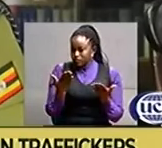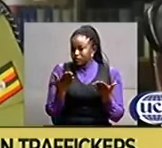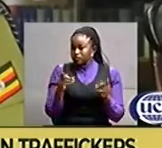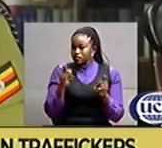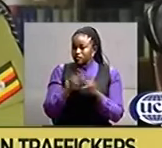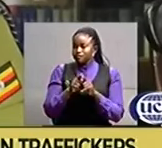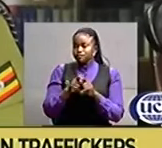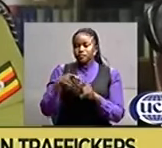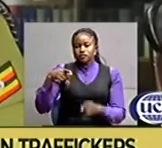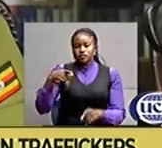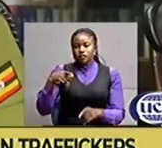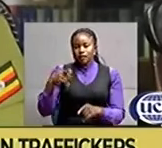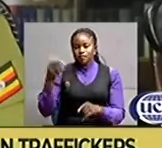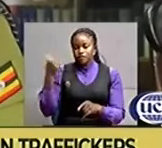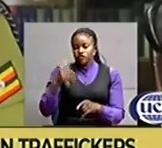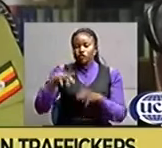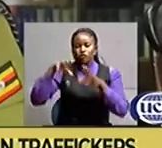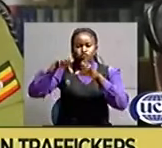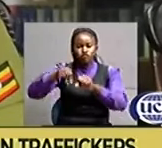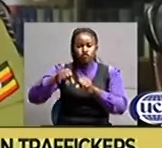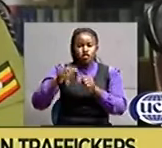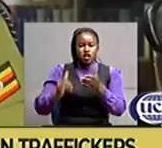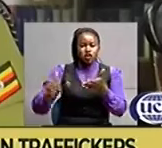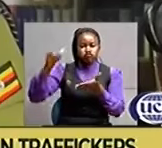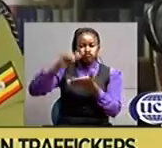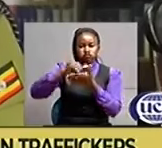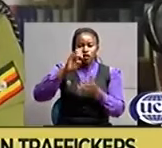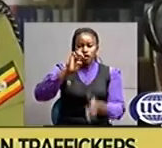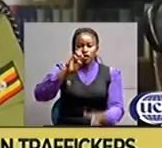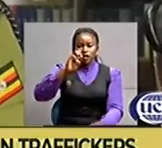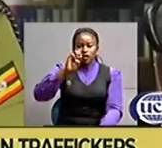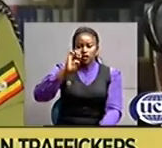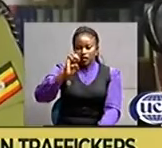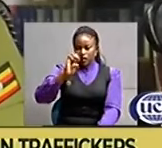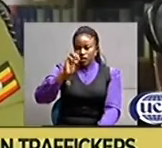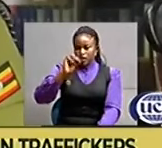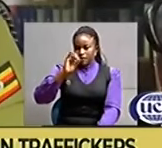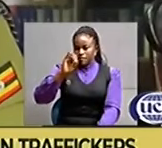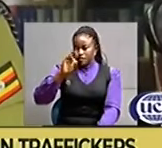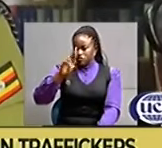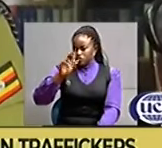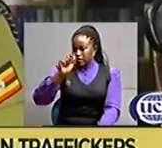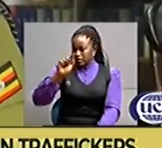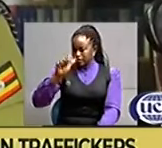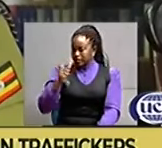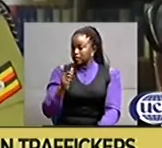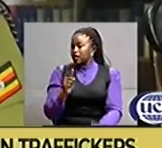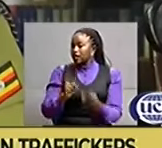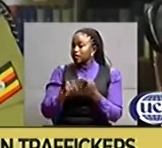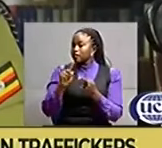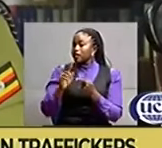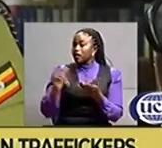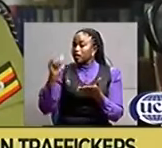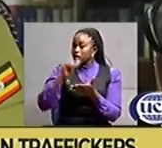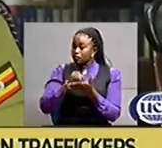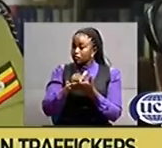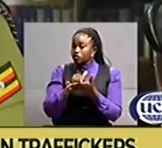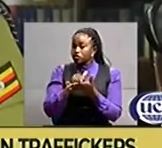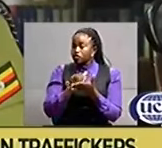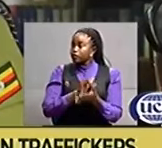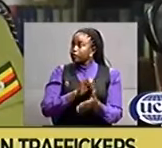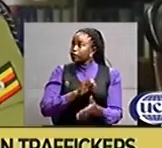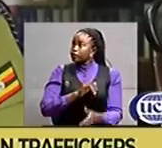to a flight with emirates at interior airport which would later on take them to